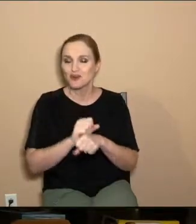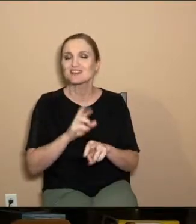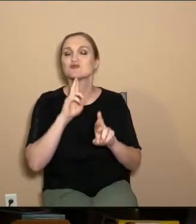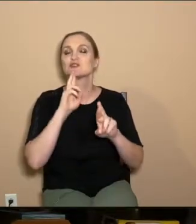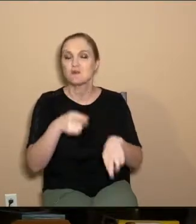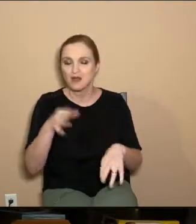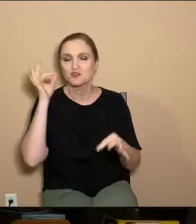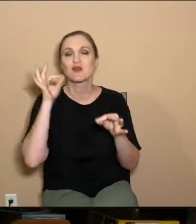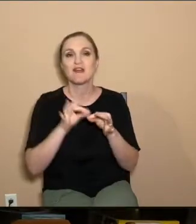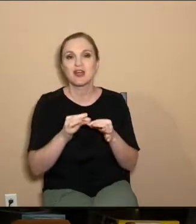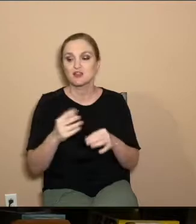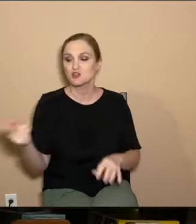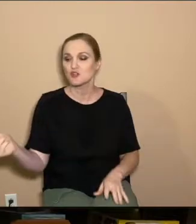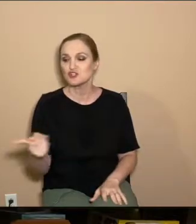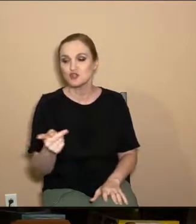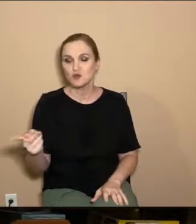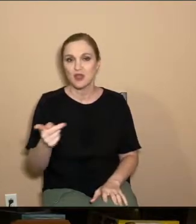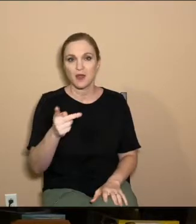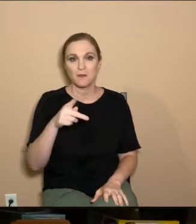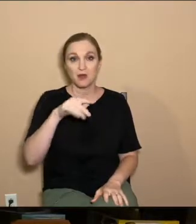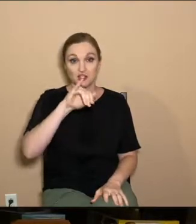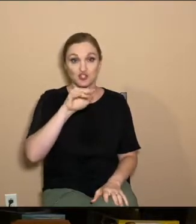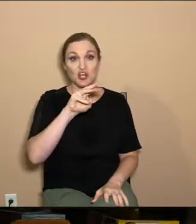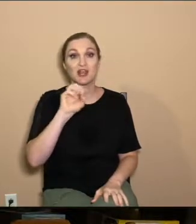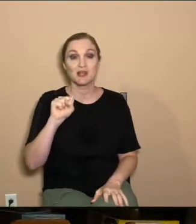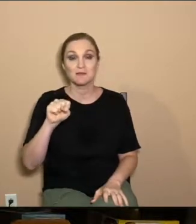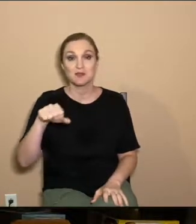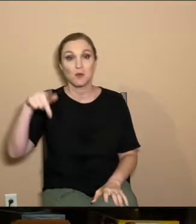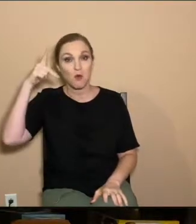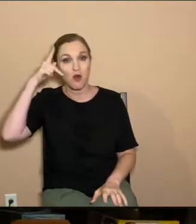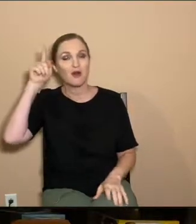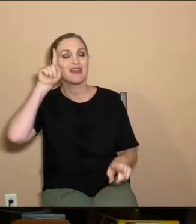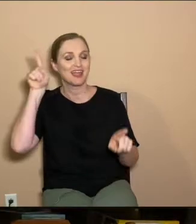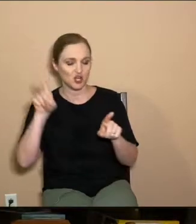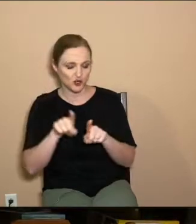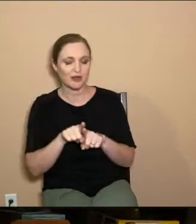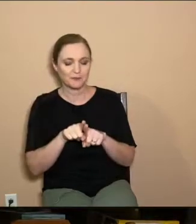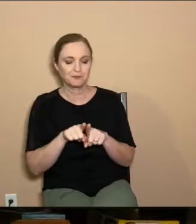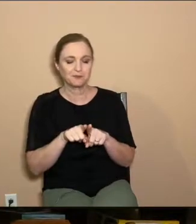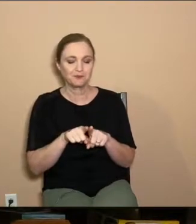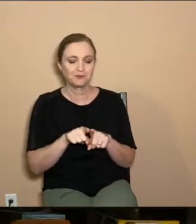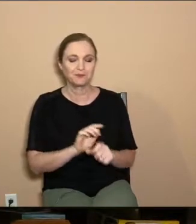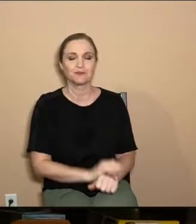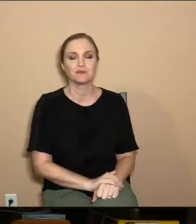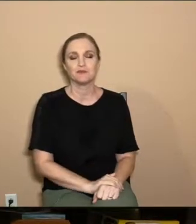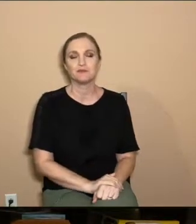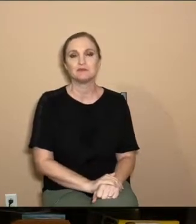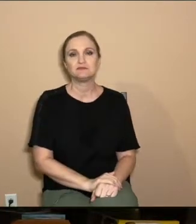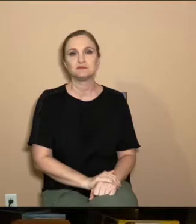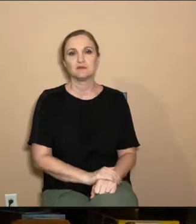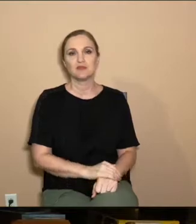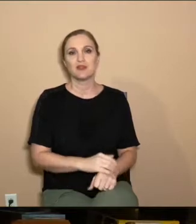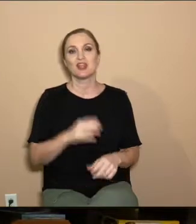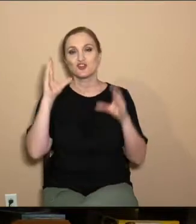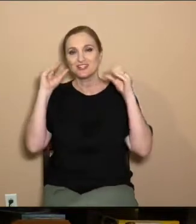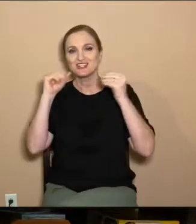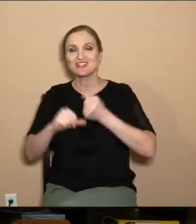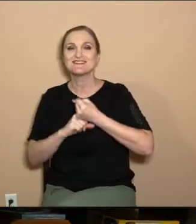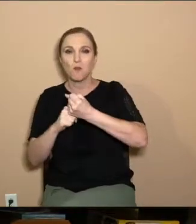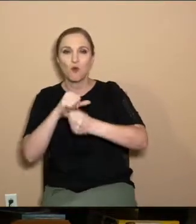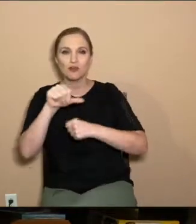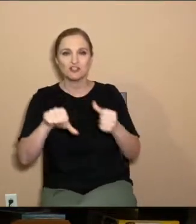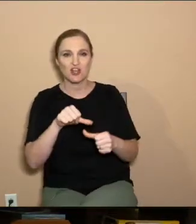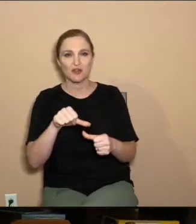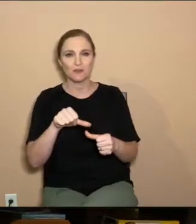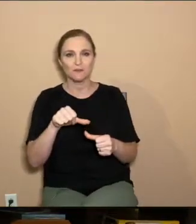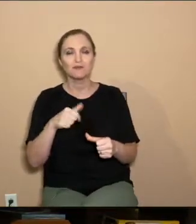These two great teachers were in complete alignment and have, you know, their teachings are complimentary to each other. So I hope that that helps. I